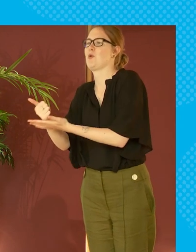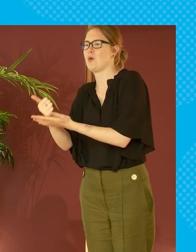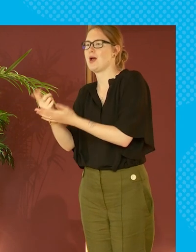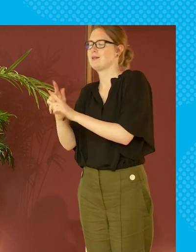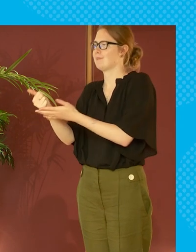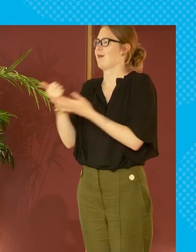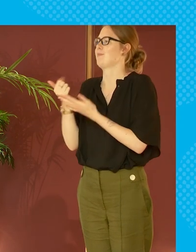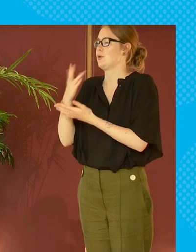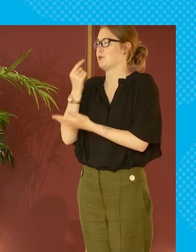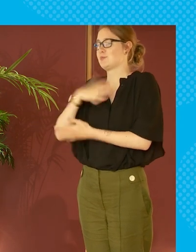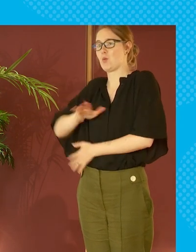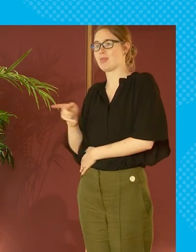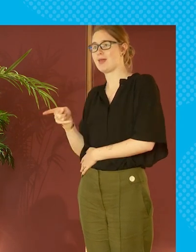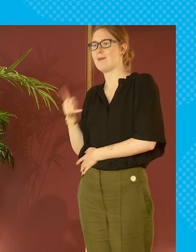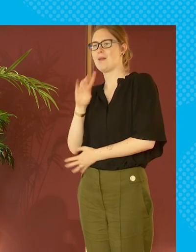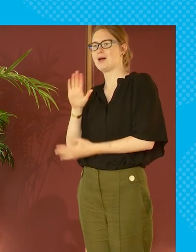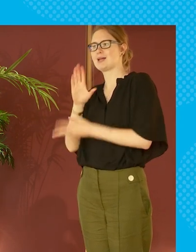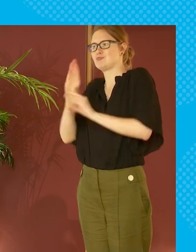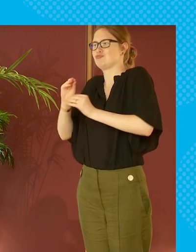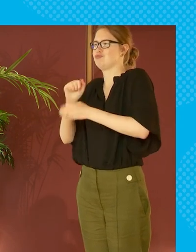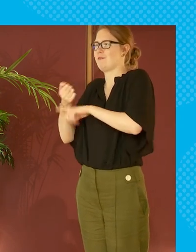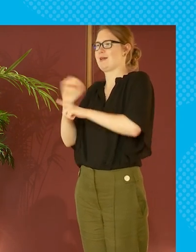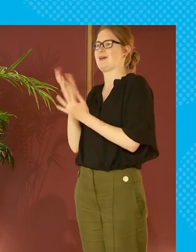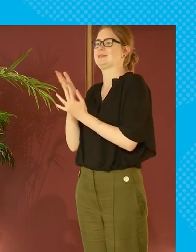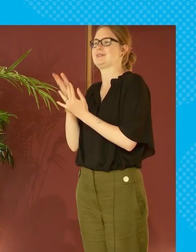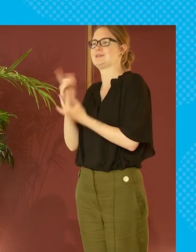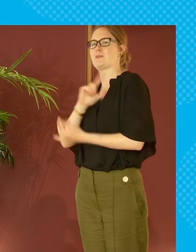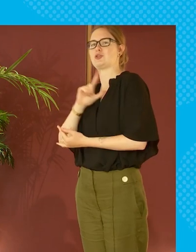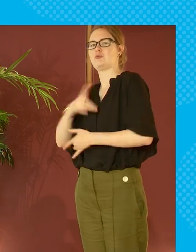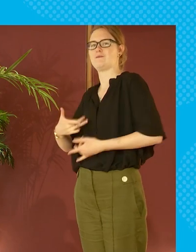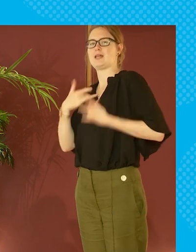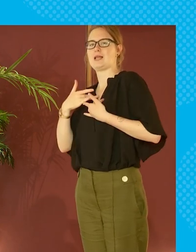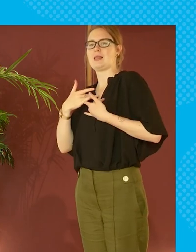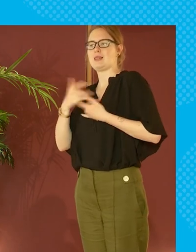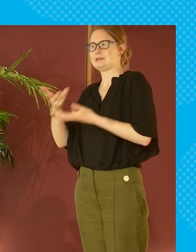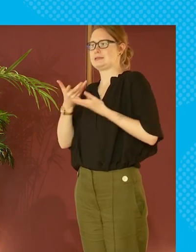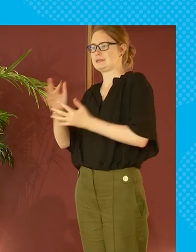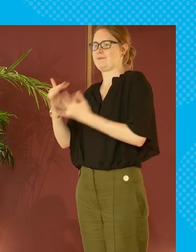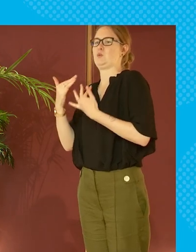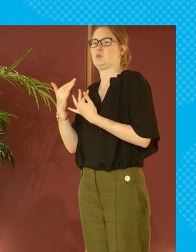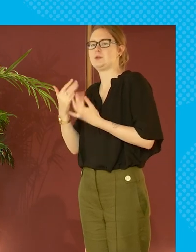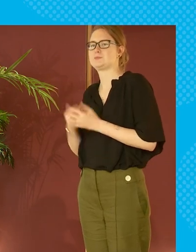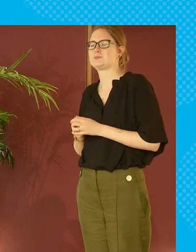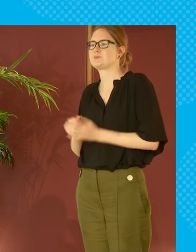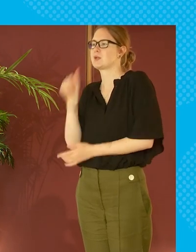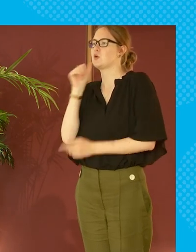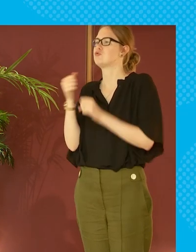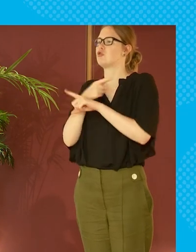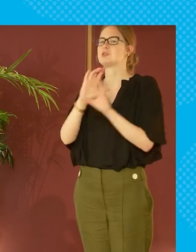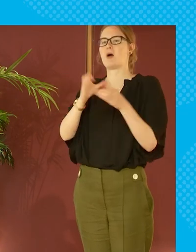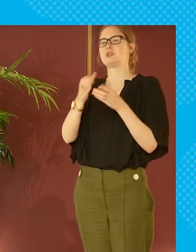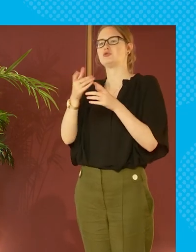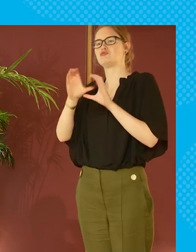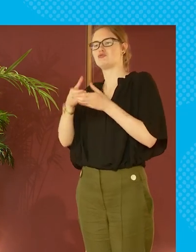support and help that you might want because of how you feel you might be viewed as a result of it and i know